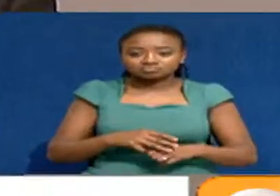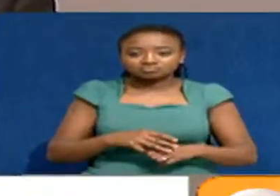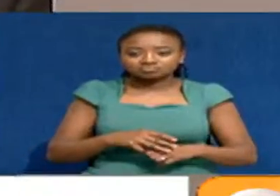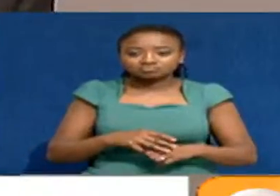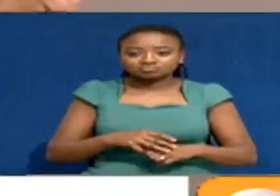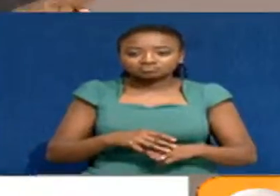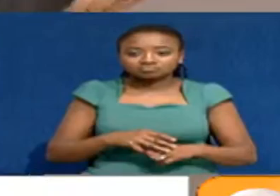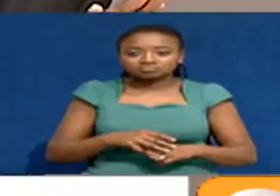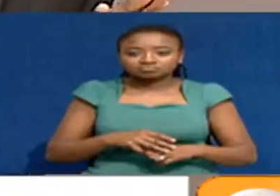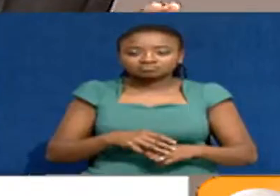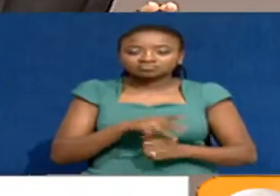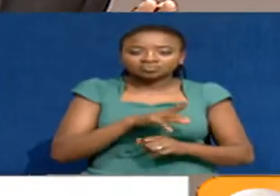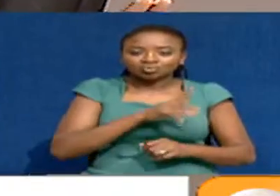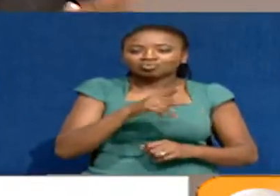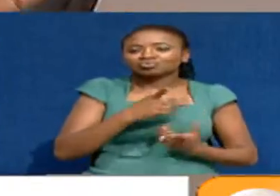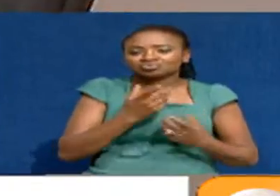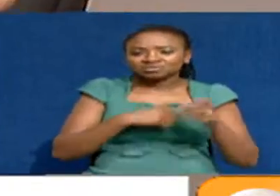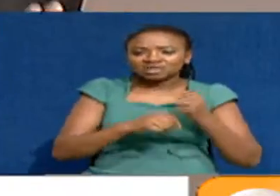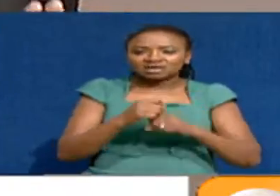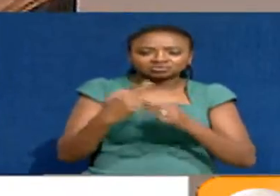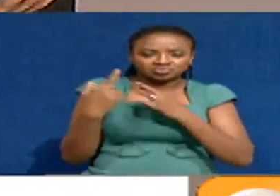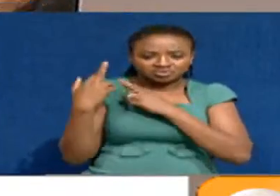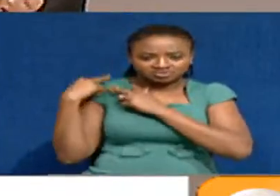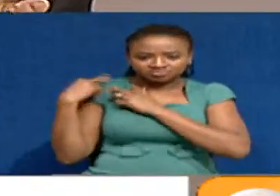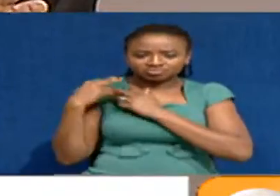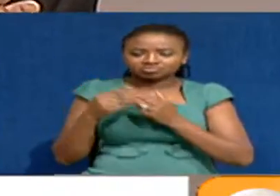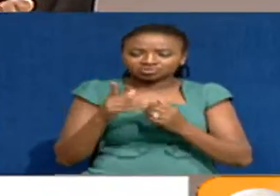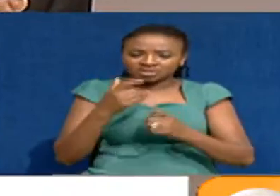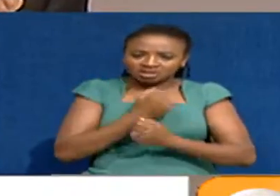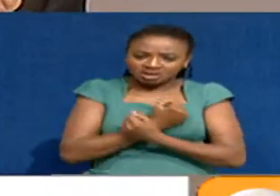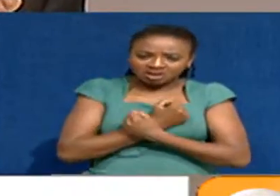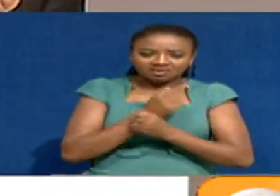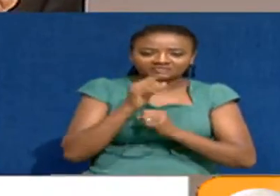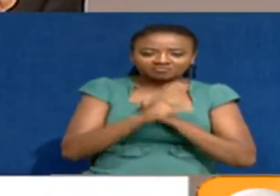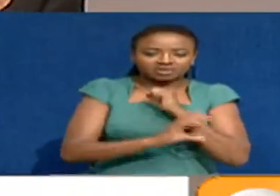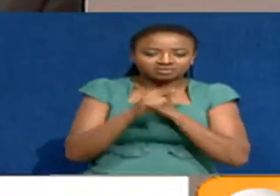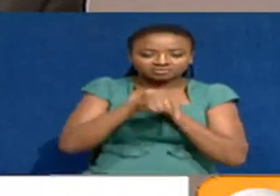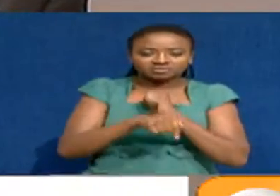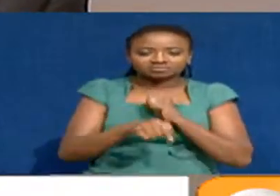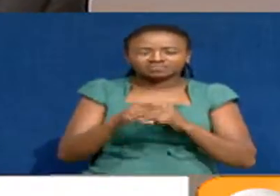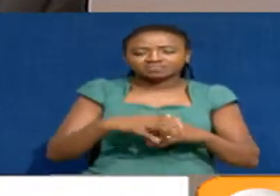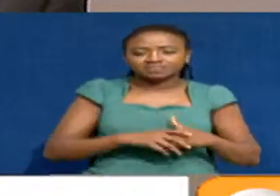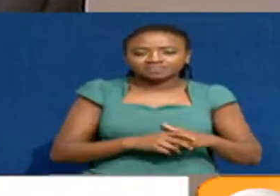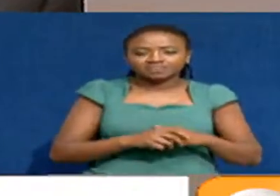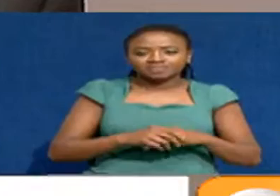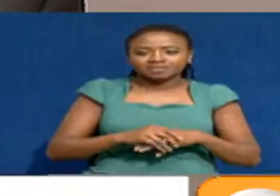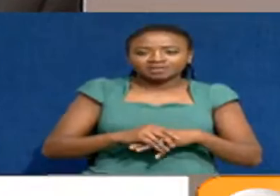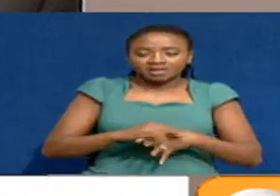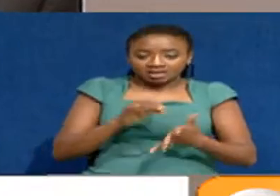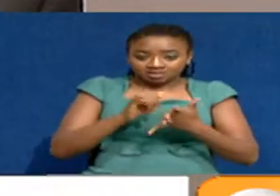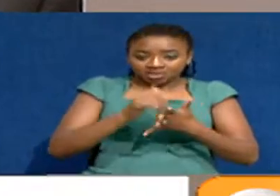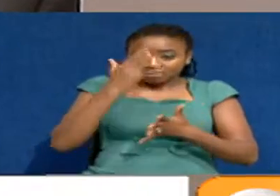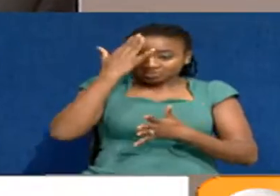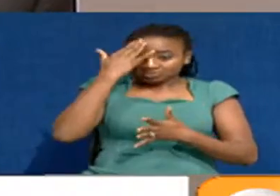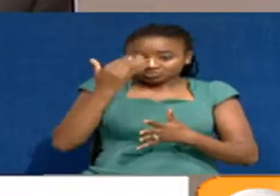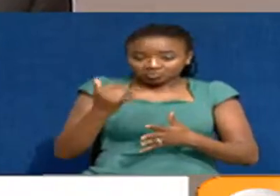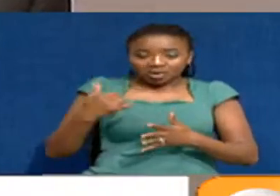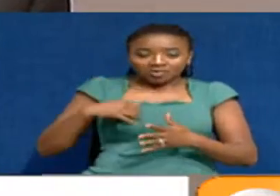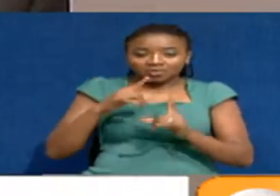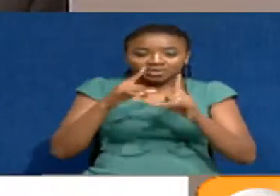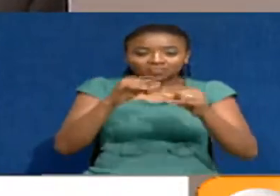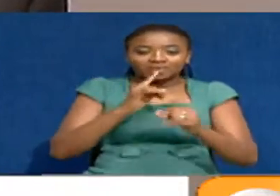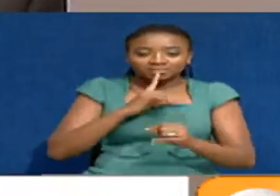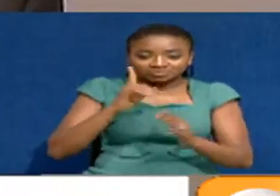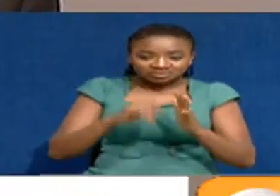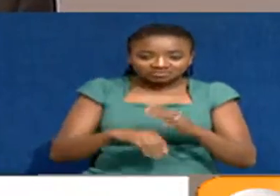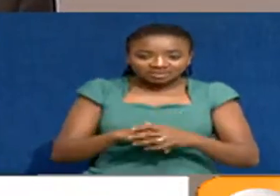But he is more responsible than that. More patriotic than that. And that is why we are saying this issue